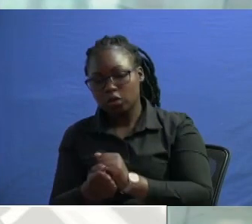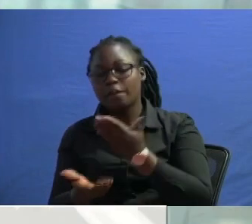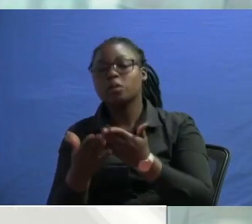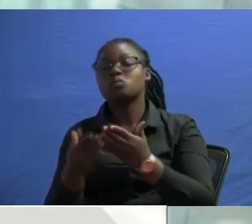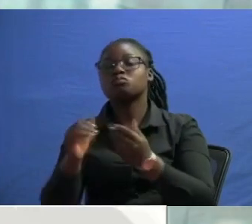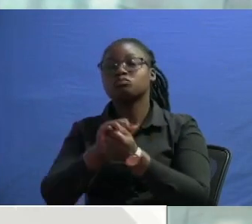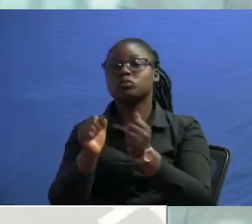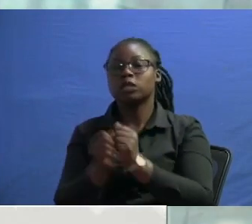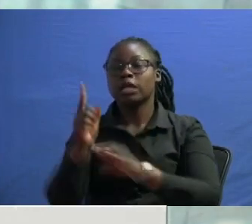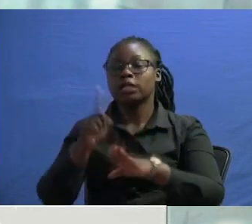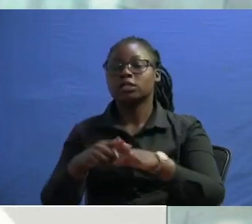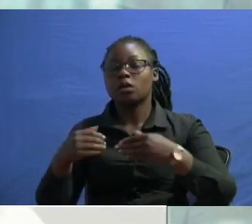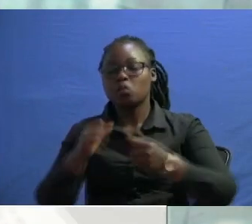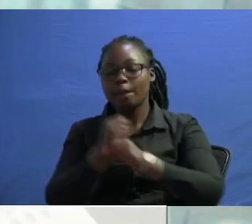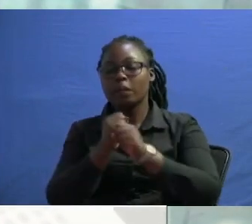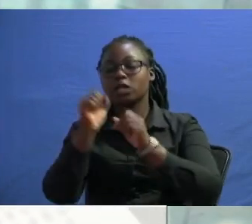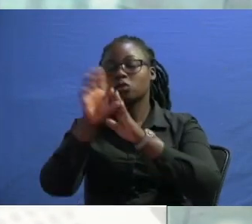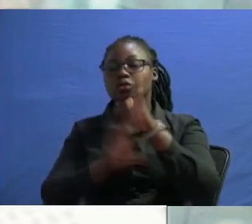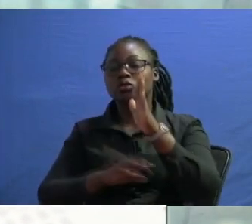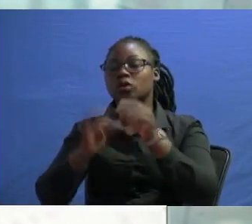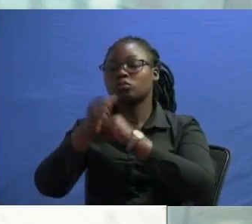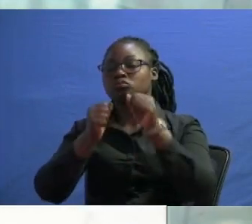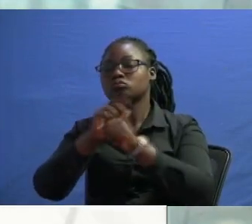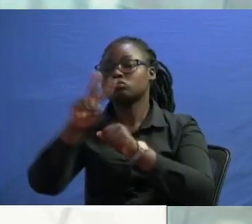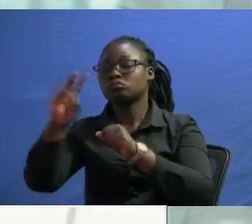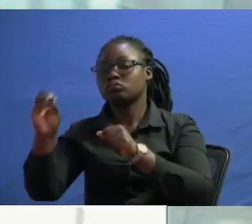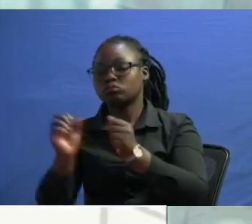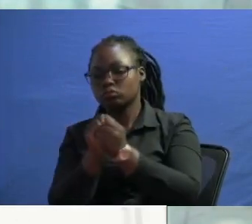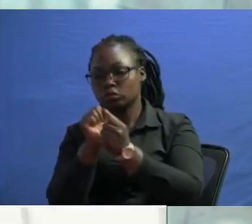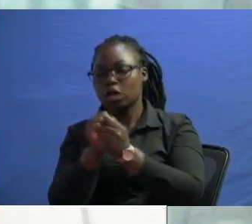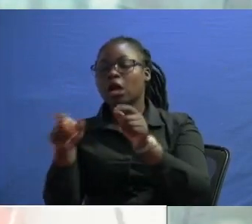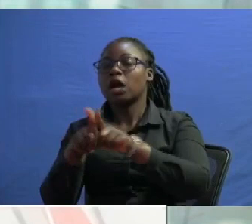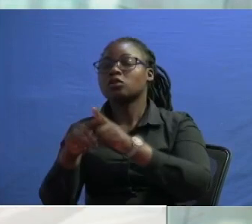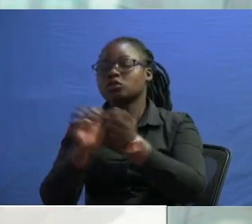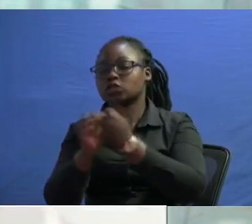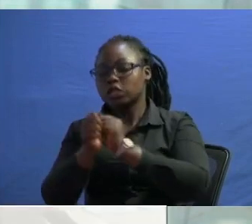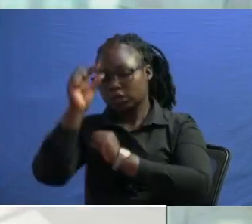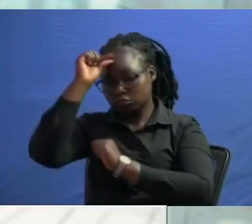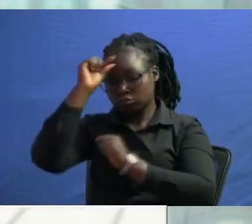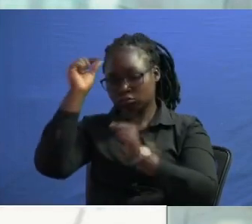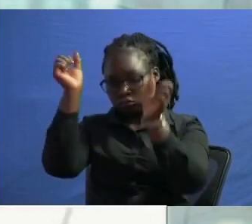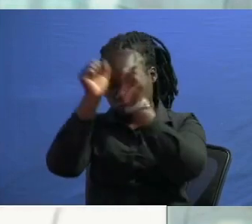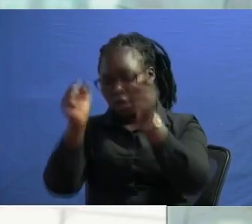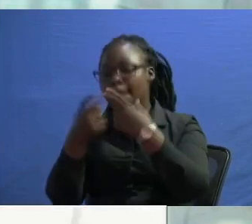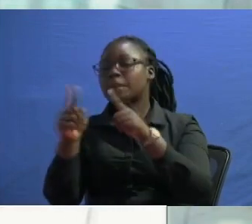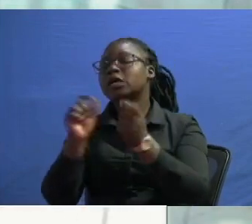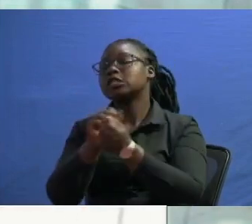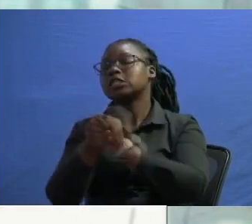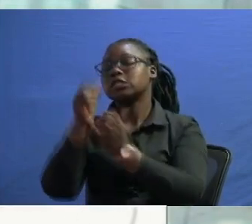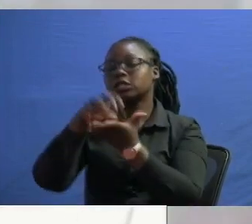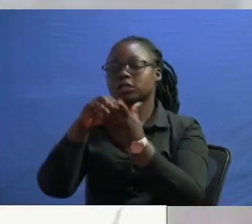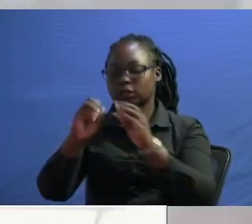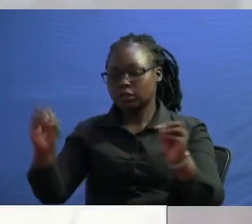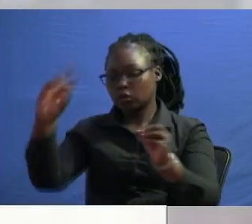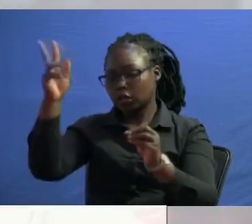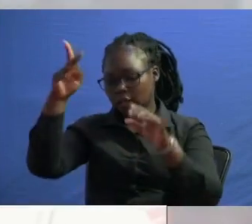promulgated the constitution in 2010 we have we changed the go the governance system all right but we do not change the state kenya remains the same